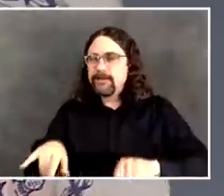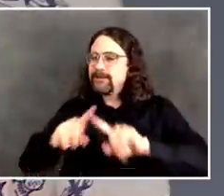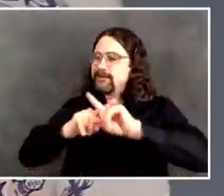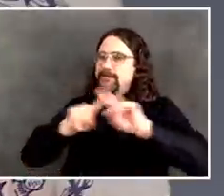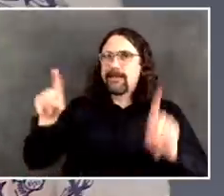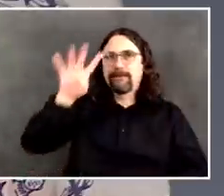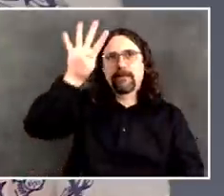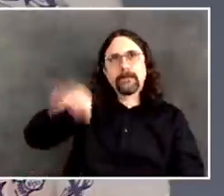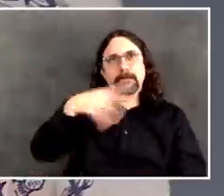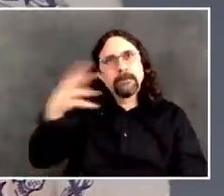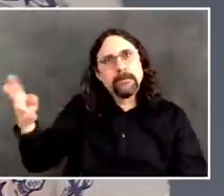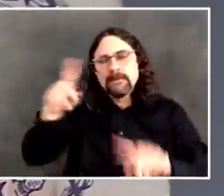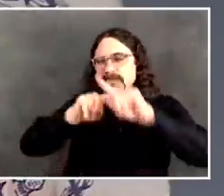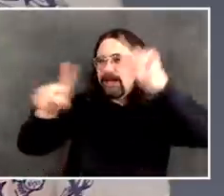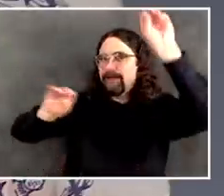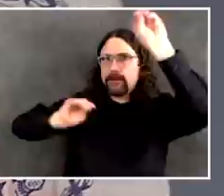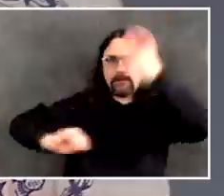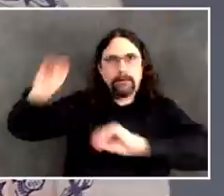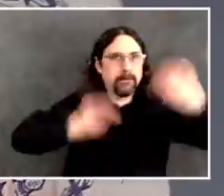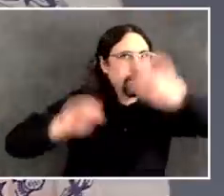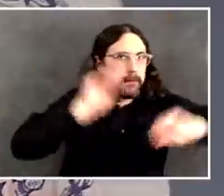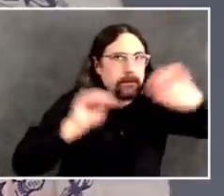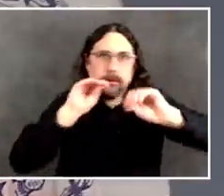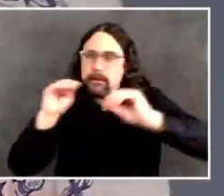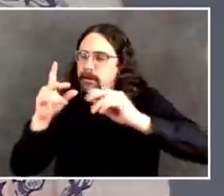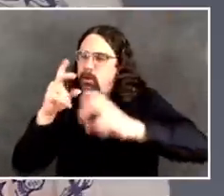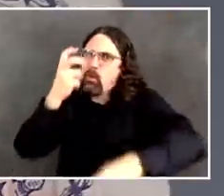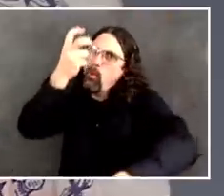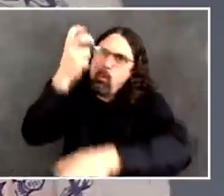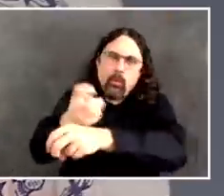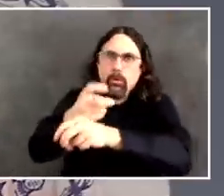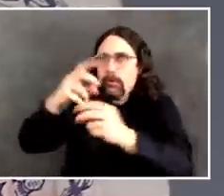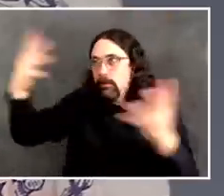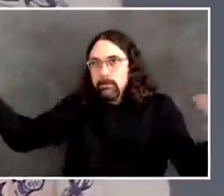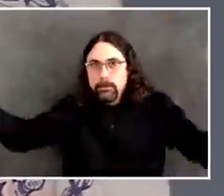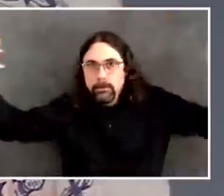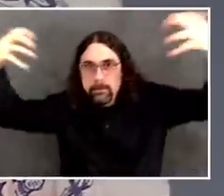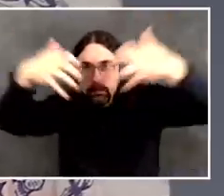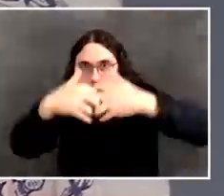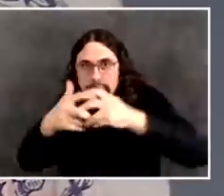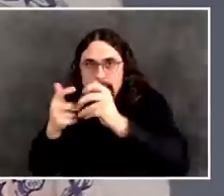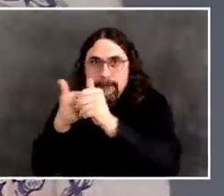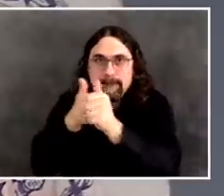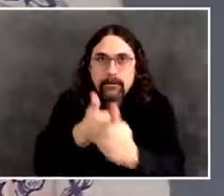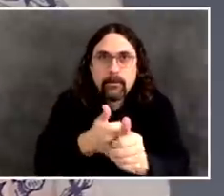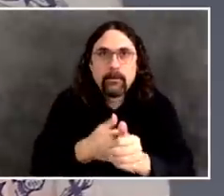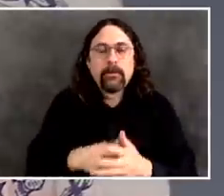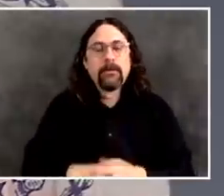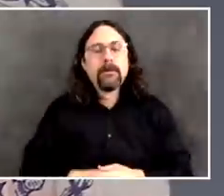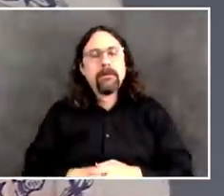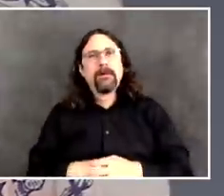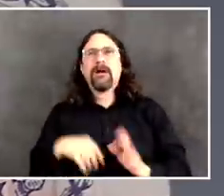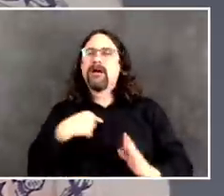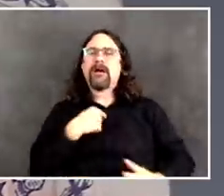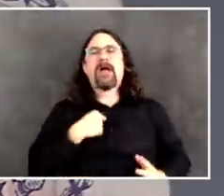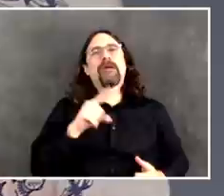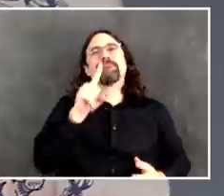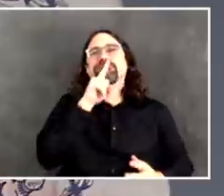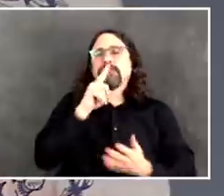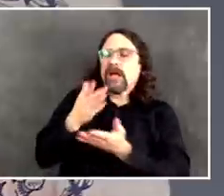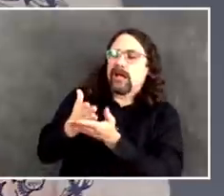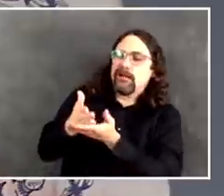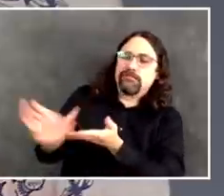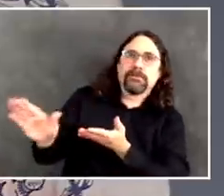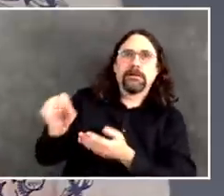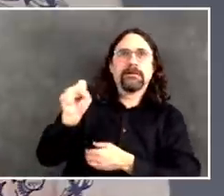seeing the hospitals as different because we serve all 56 in a variety of ways. It is